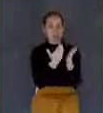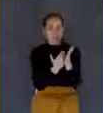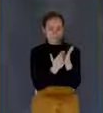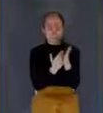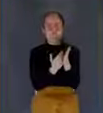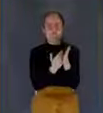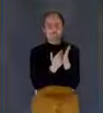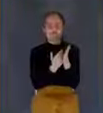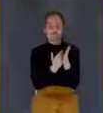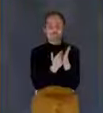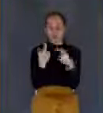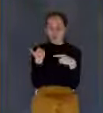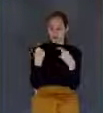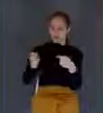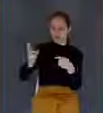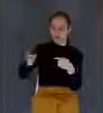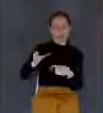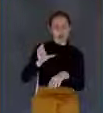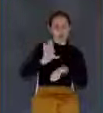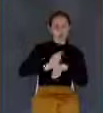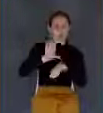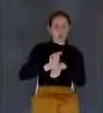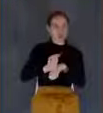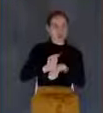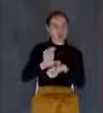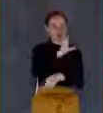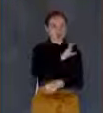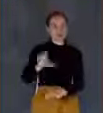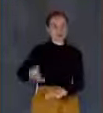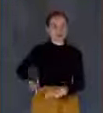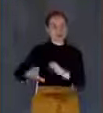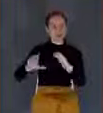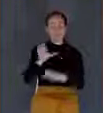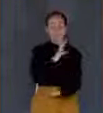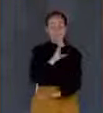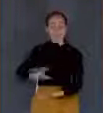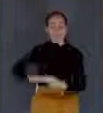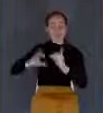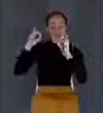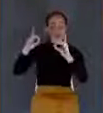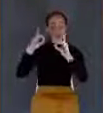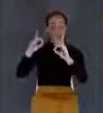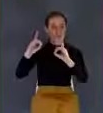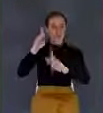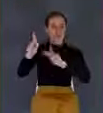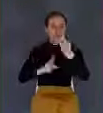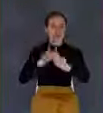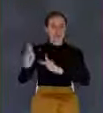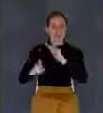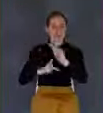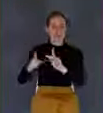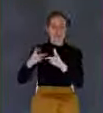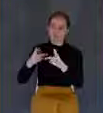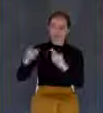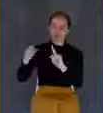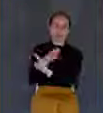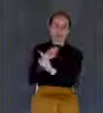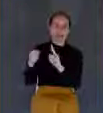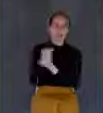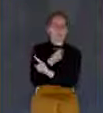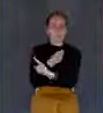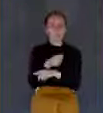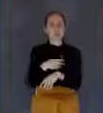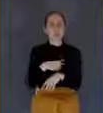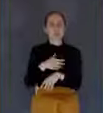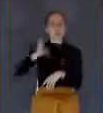the doctrine of Christ has been attacked with regard to the nature of Christ? In the 5th century, there was a two-pronged attack